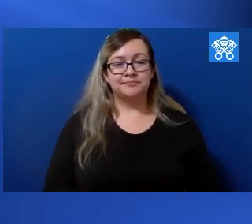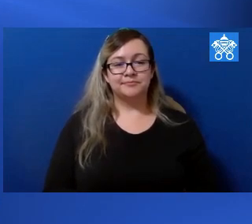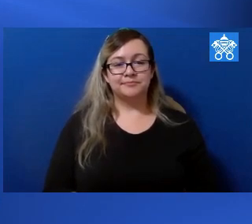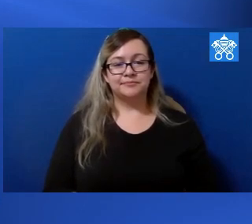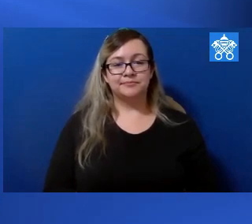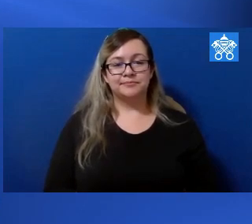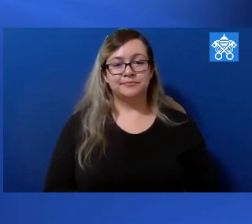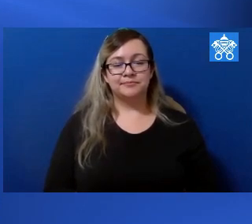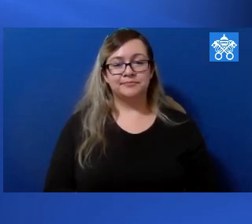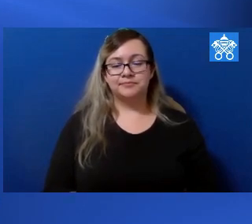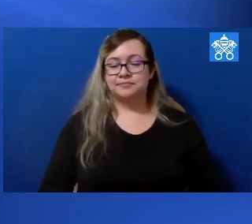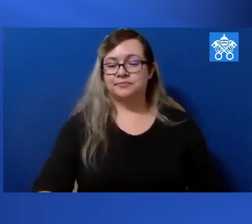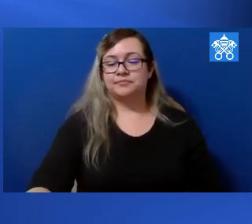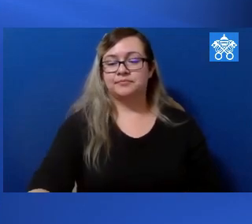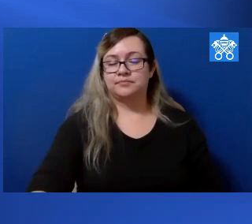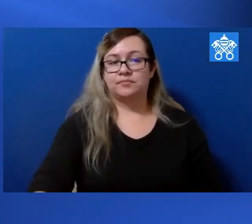.va.